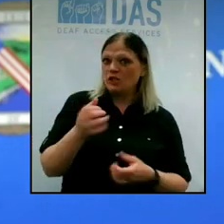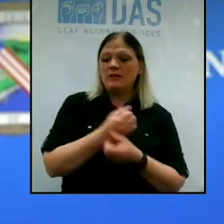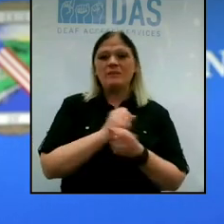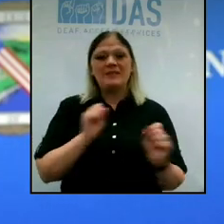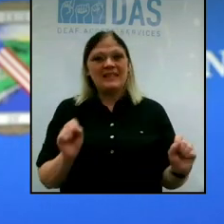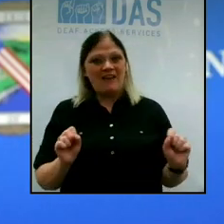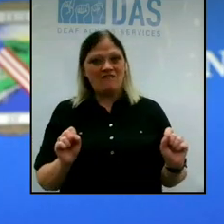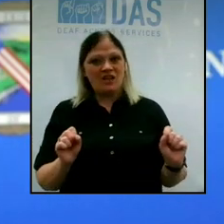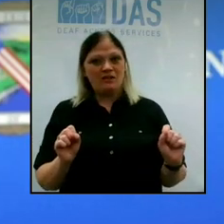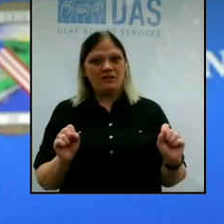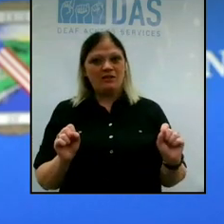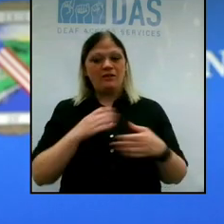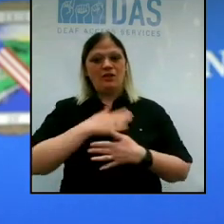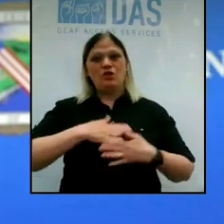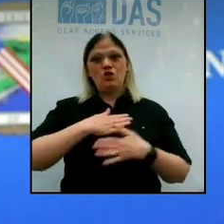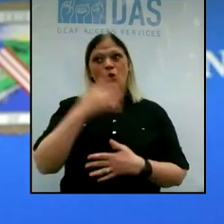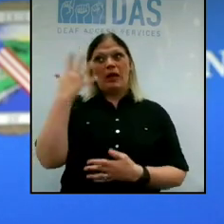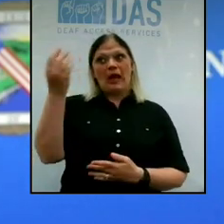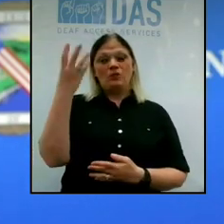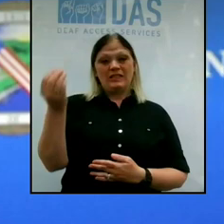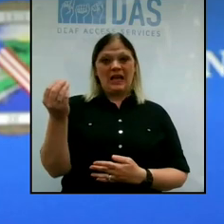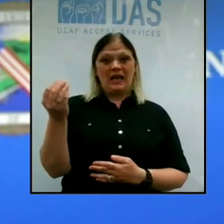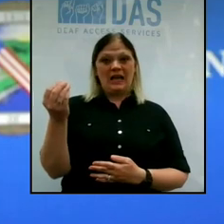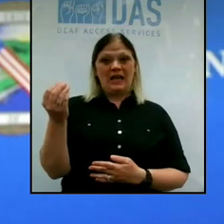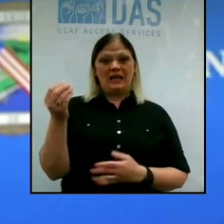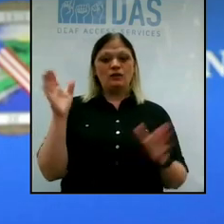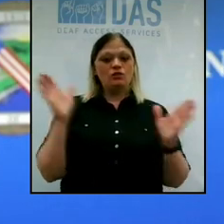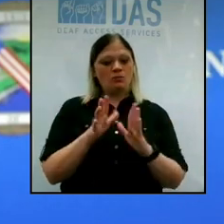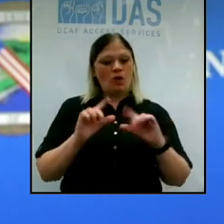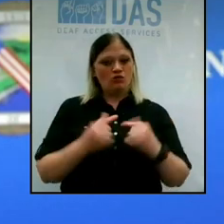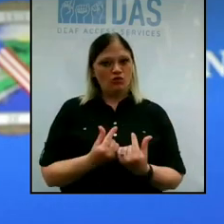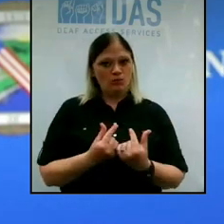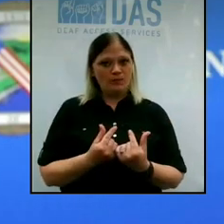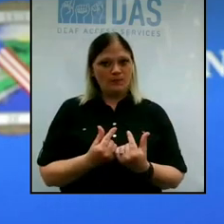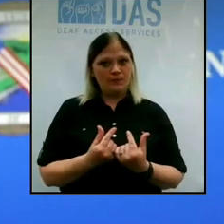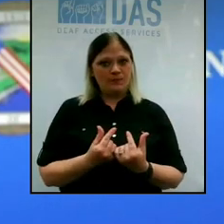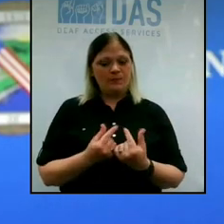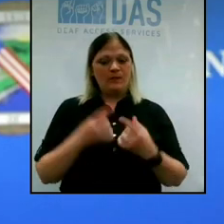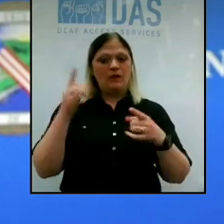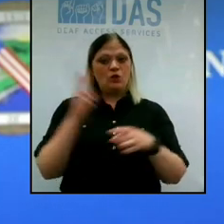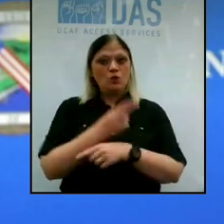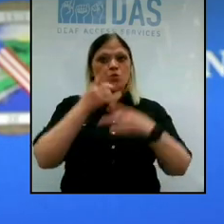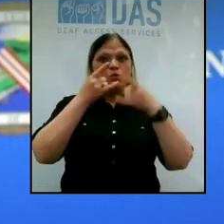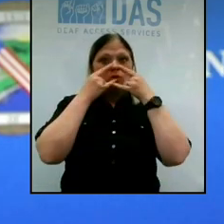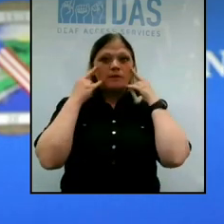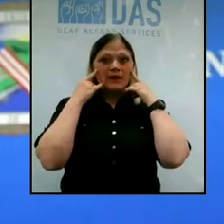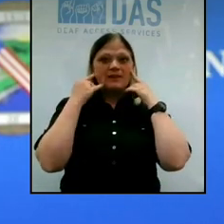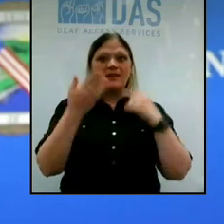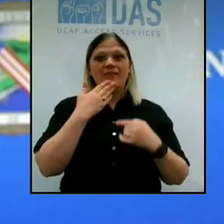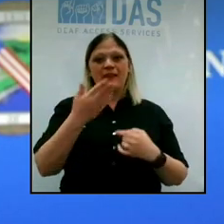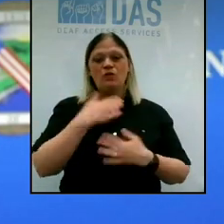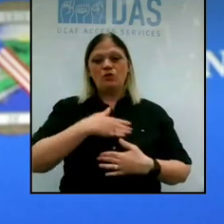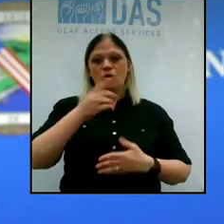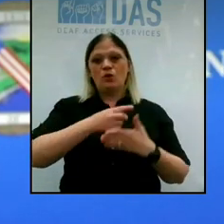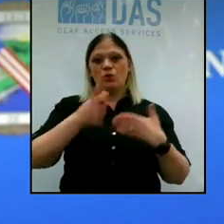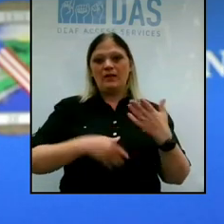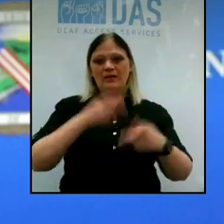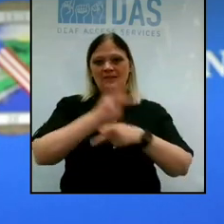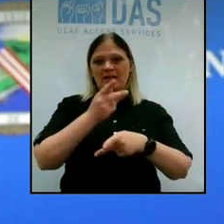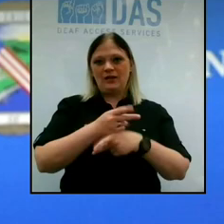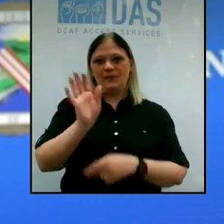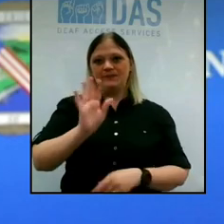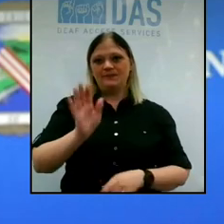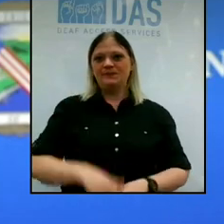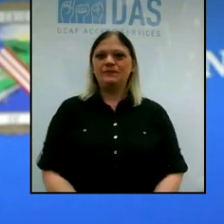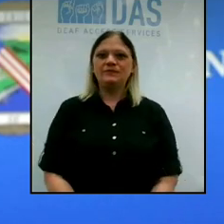safe, enjoy the outdoors in small groups, and wear a mask. So thanks. Enjoy the weekend. Take care.